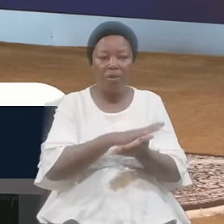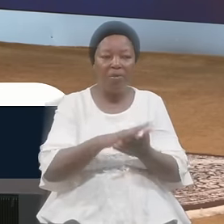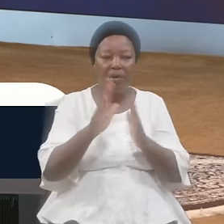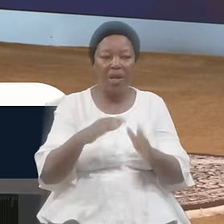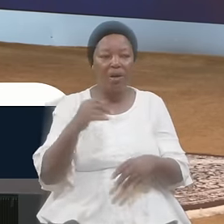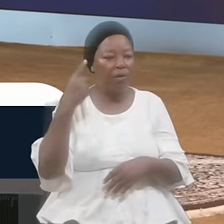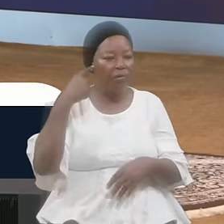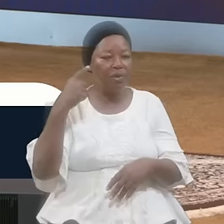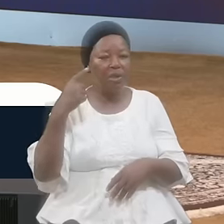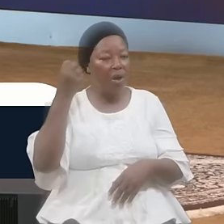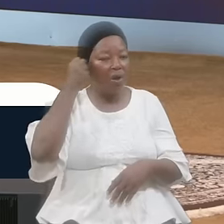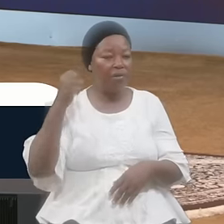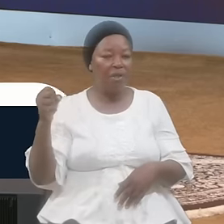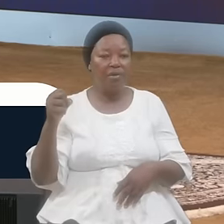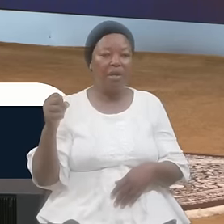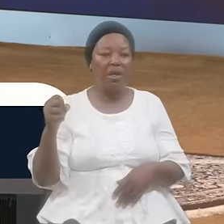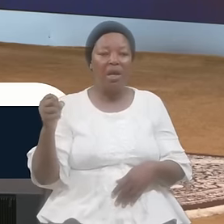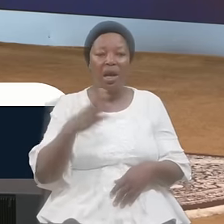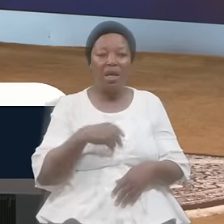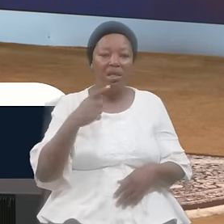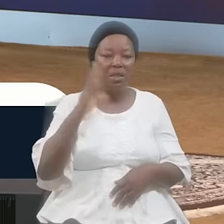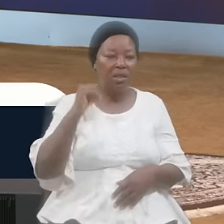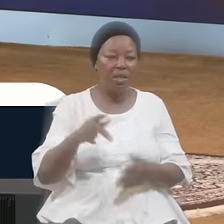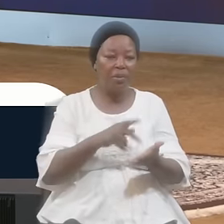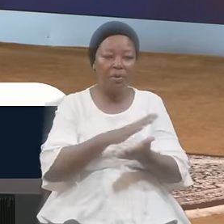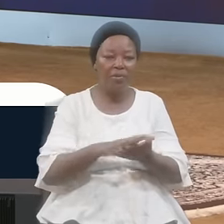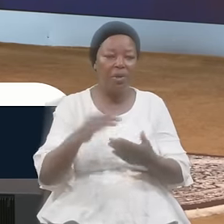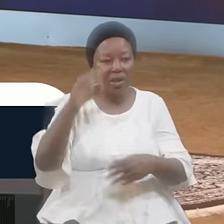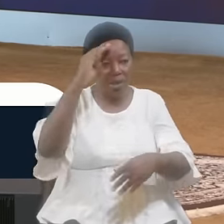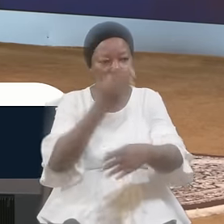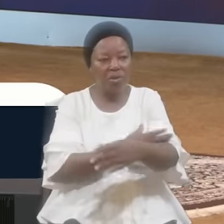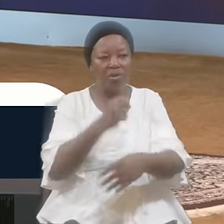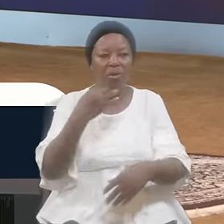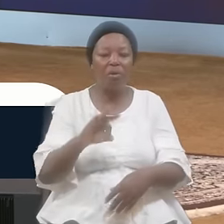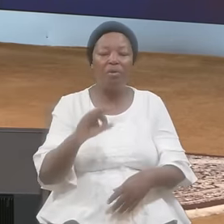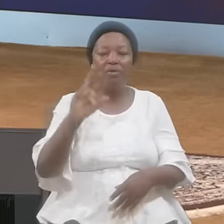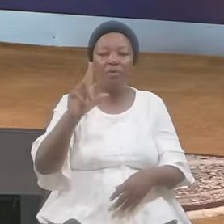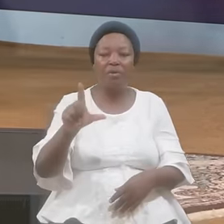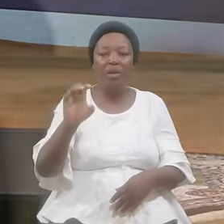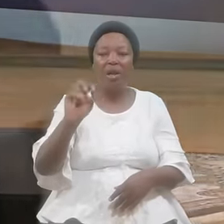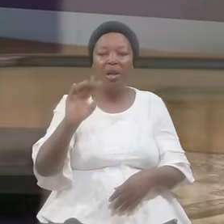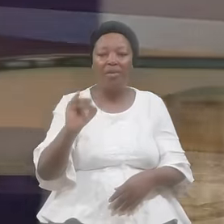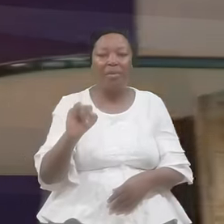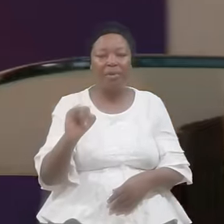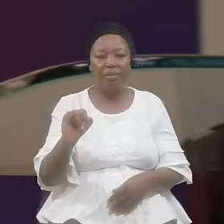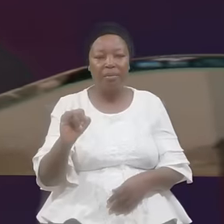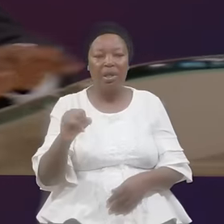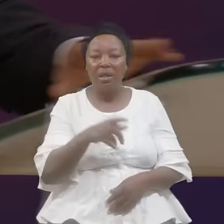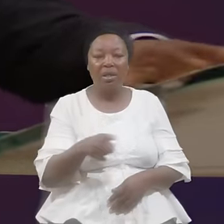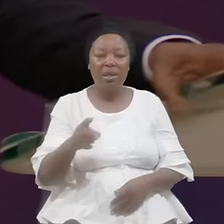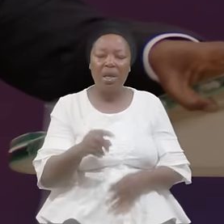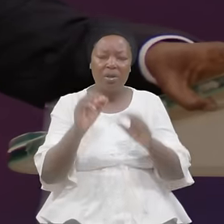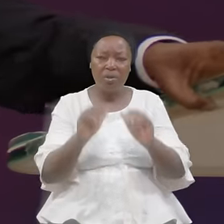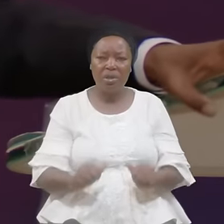Purify The Sons Of Levi Their Consecration Was To